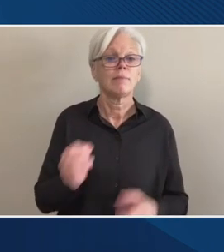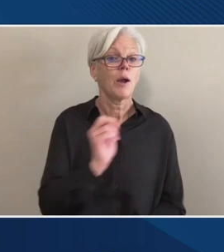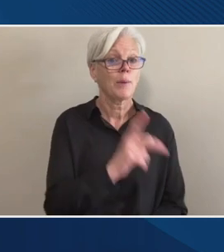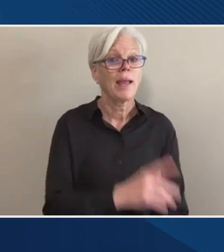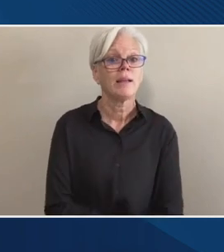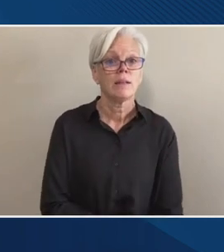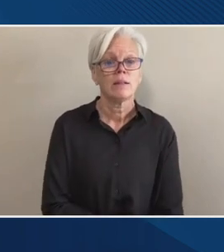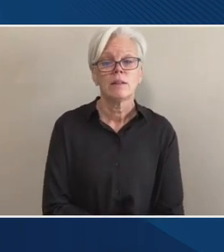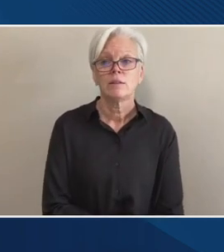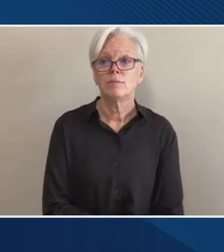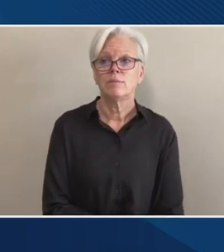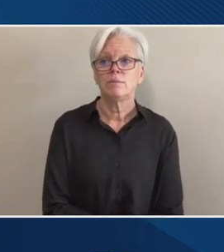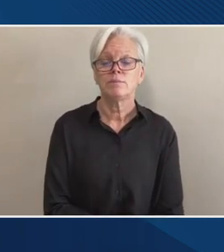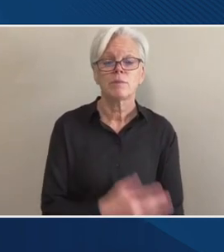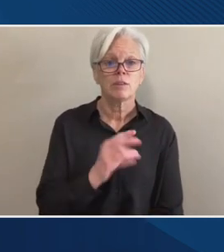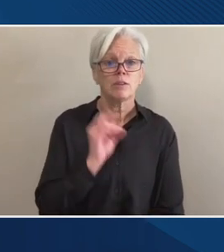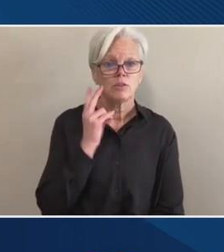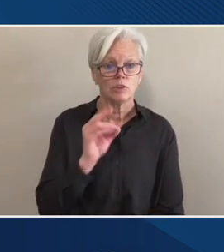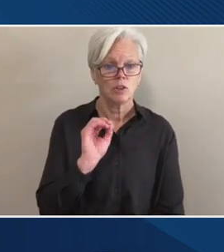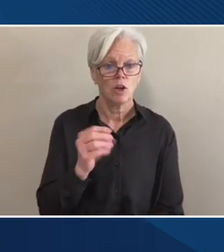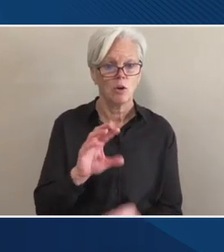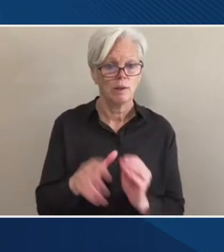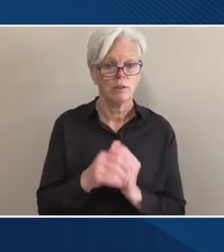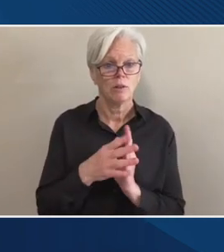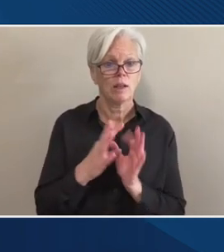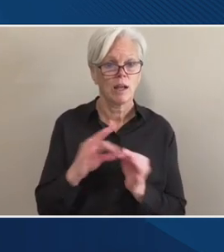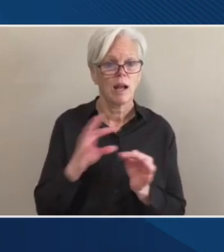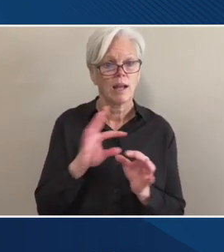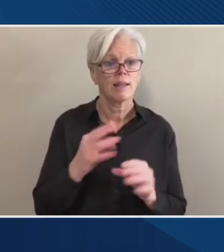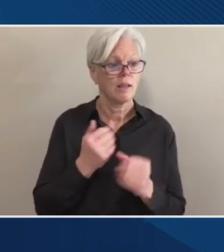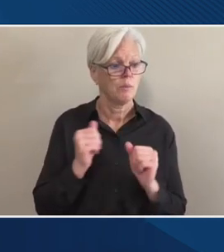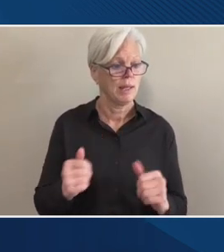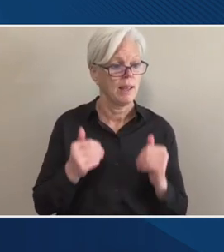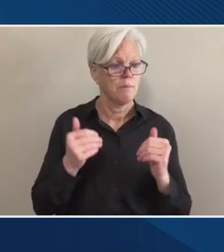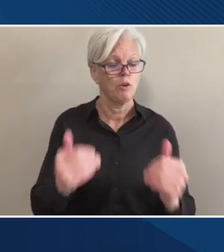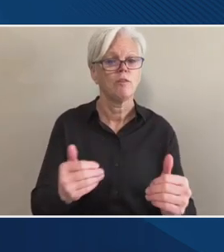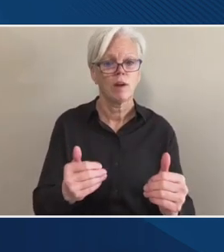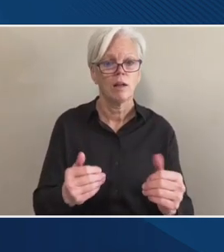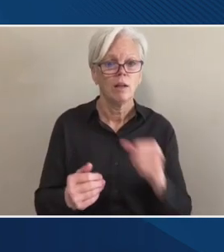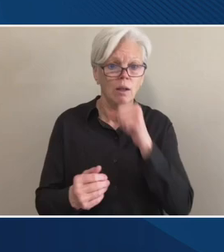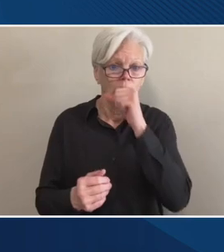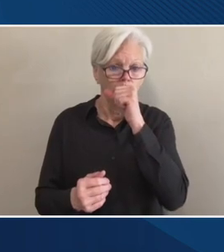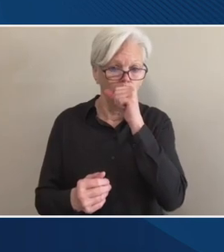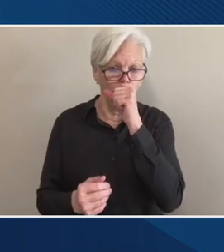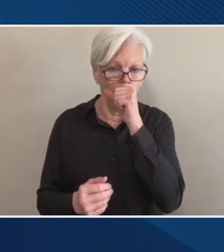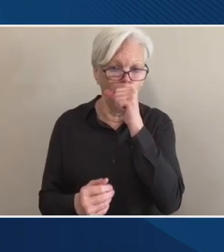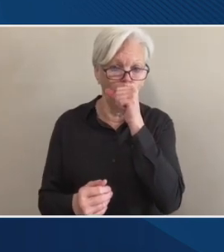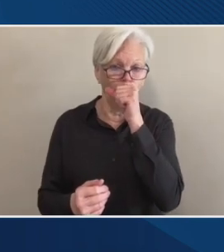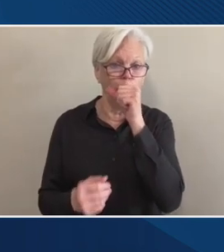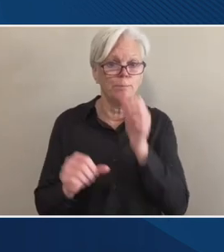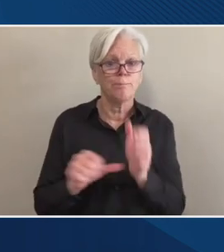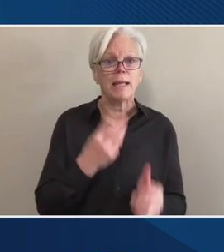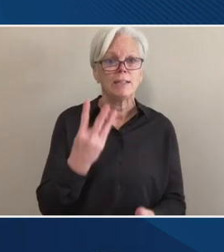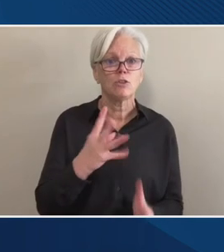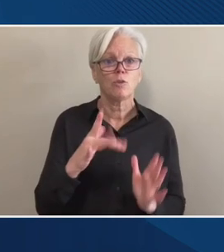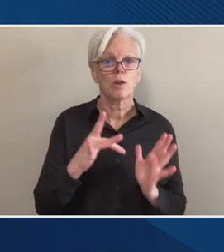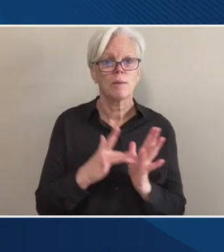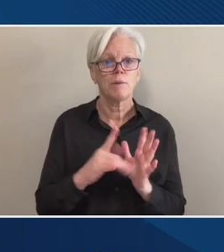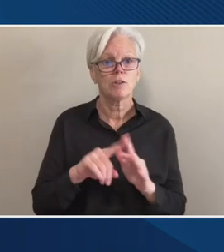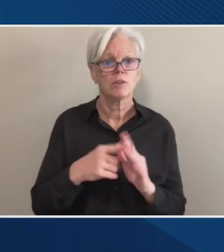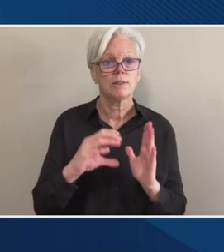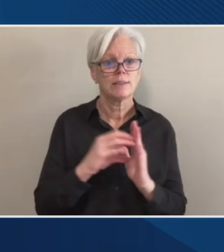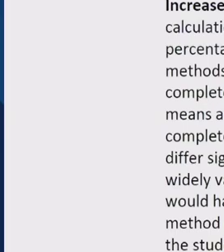Seeing no additional comments, I think we are free to move on to page four in the middle, starting with section